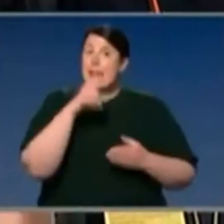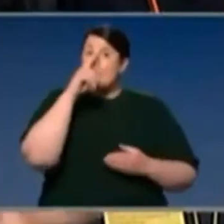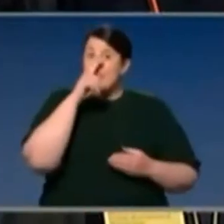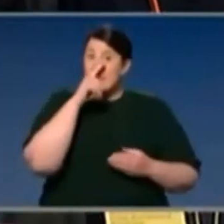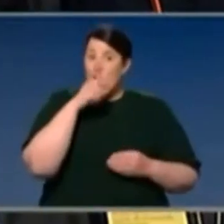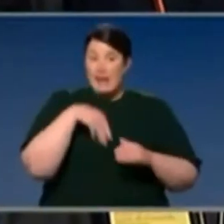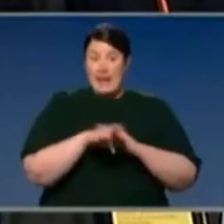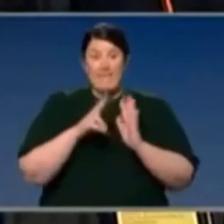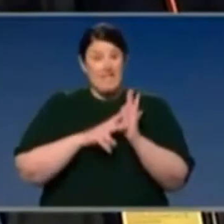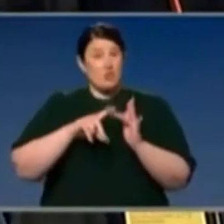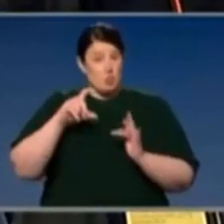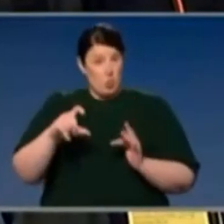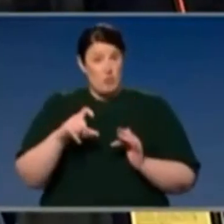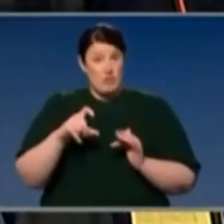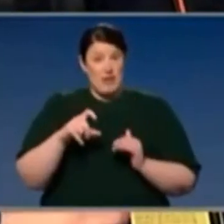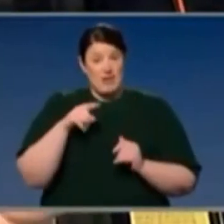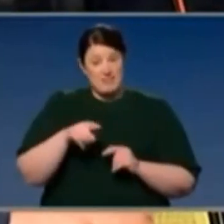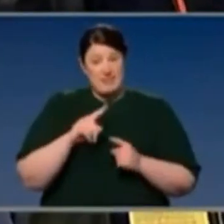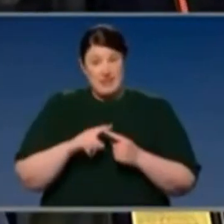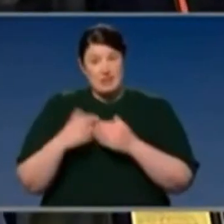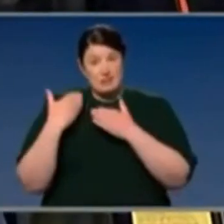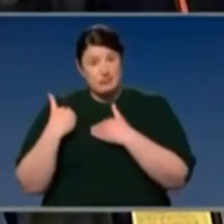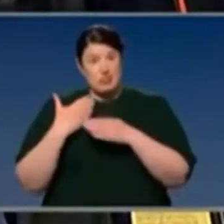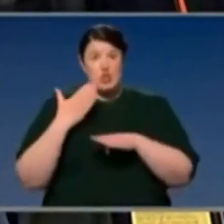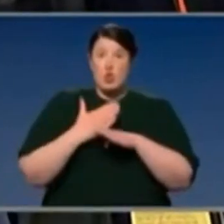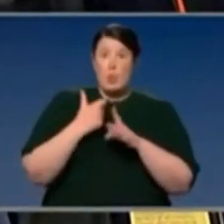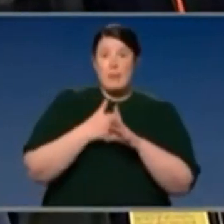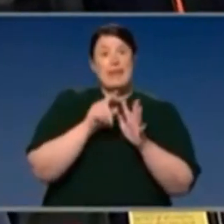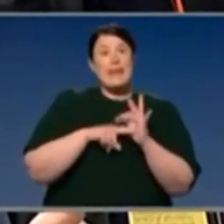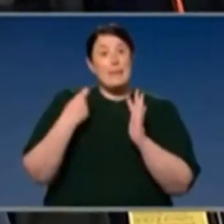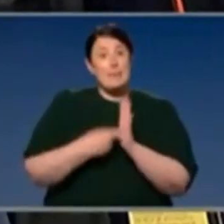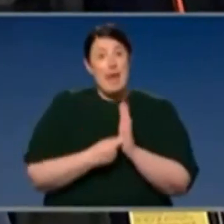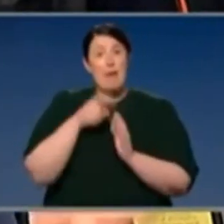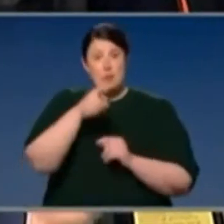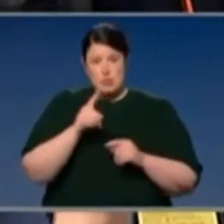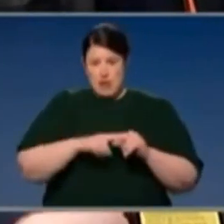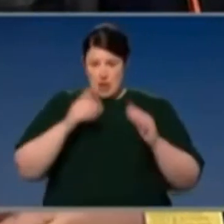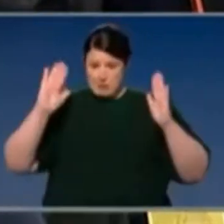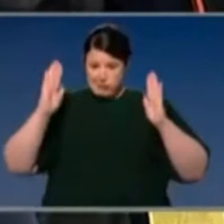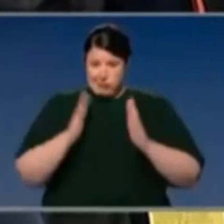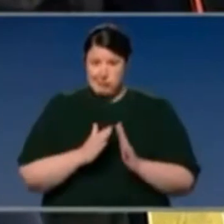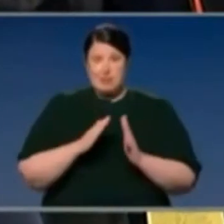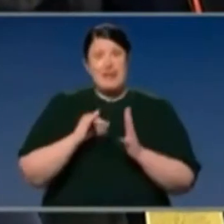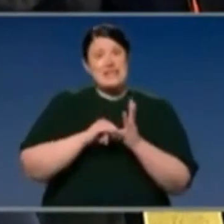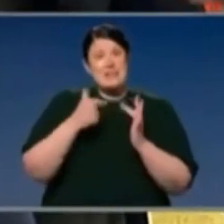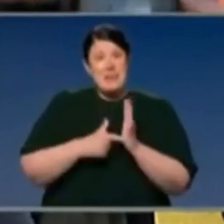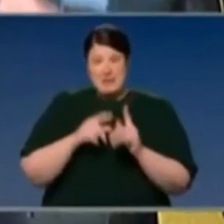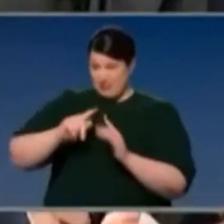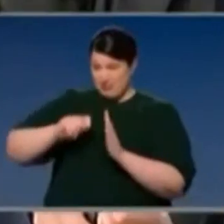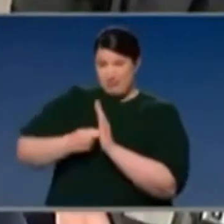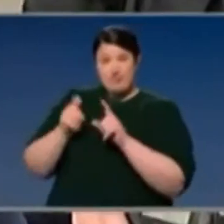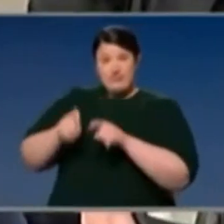JobKeeper now. That's right. They will still be locked up in their homes when you start cutting the payments at the end of September. Obviously